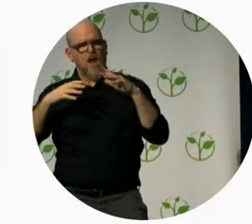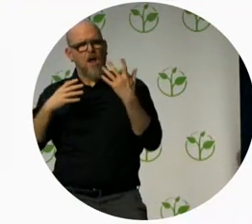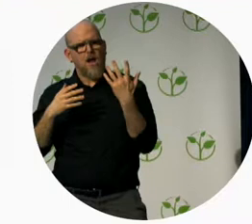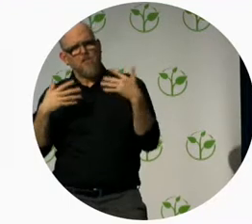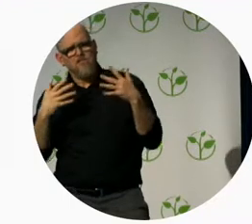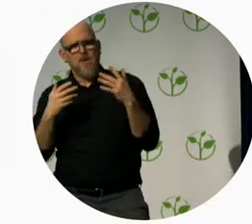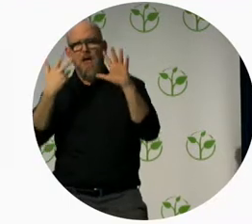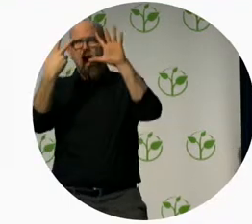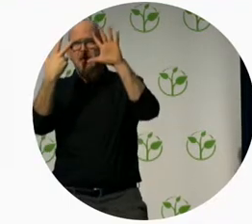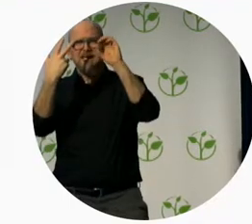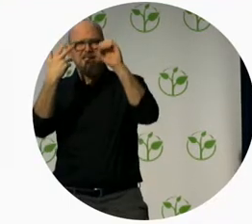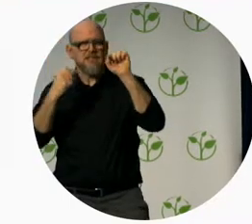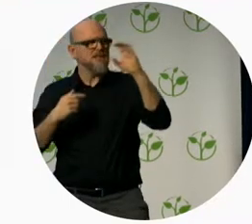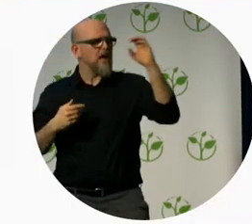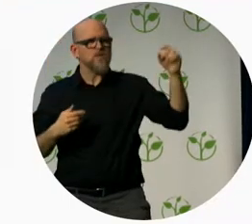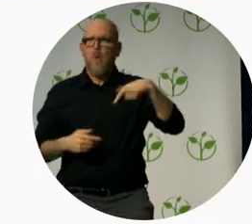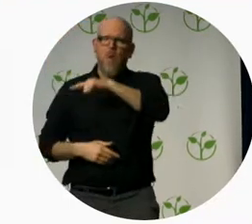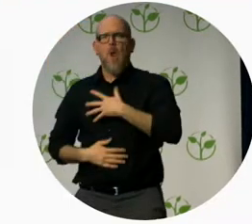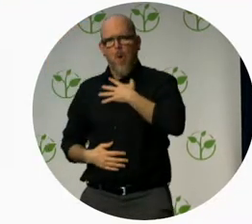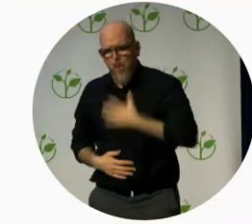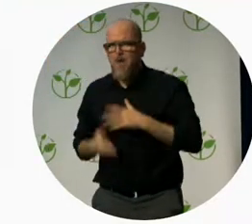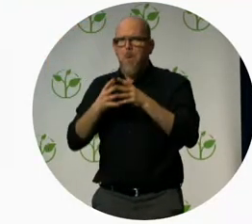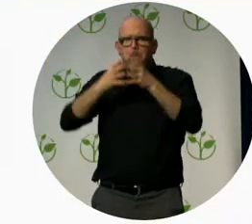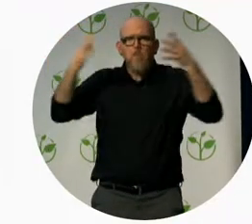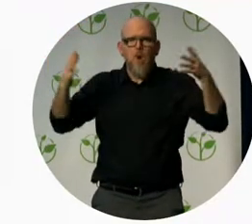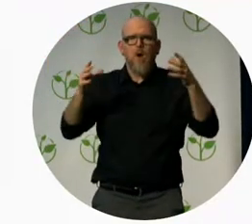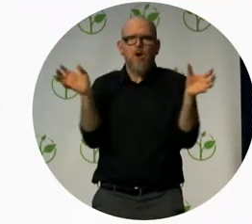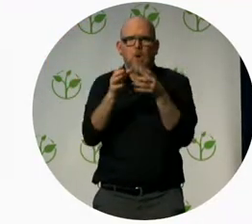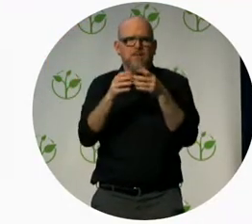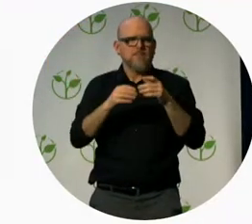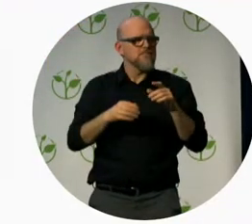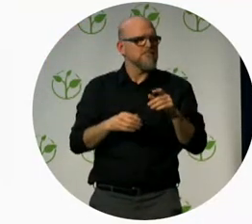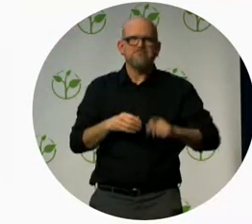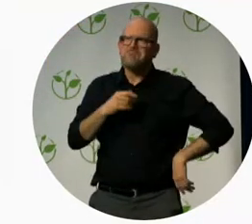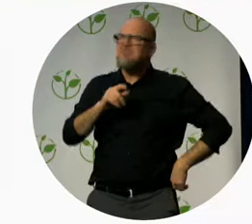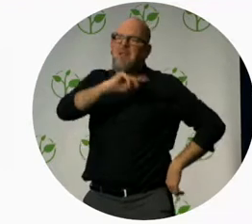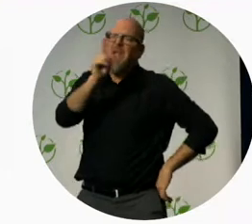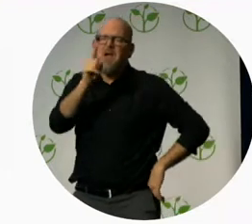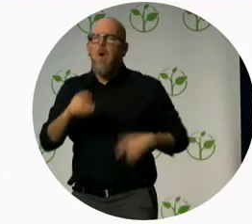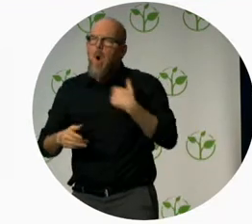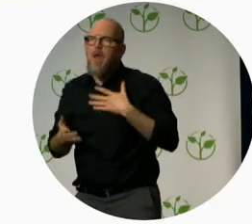month on understood.org within five five years that's three to five years